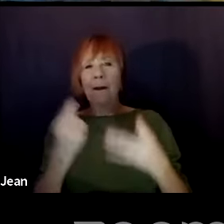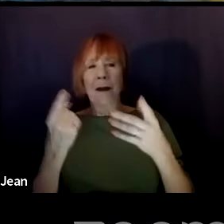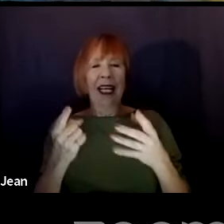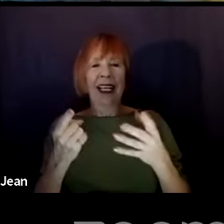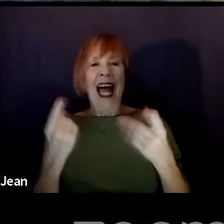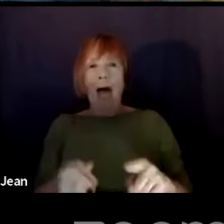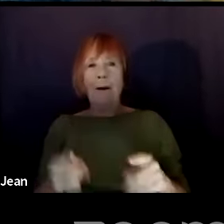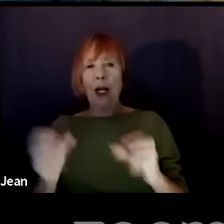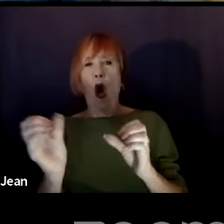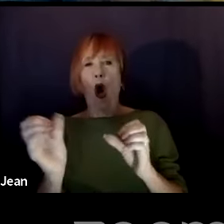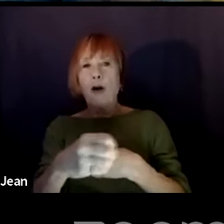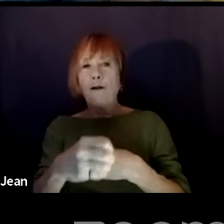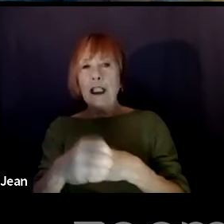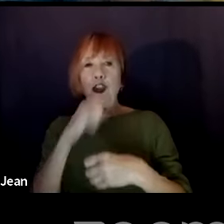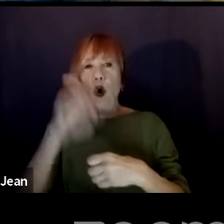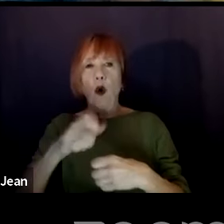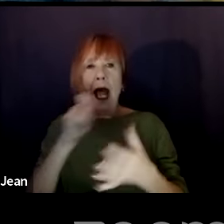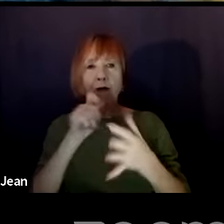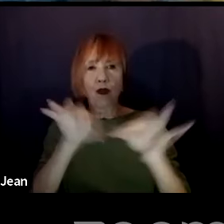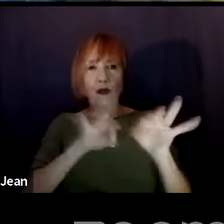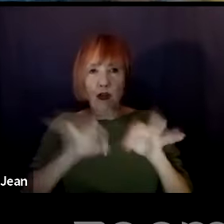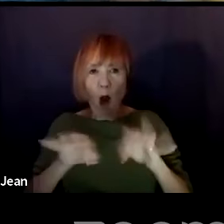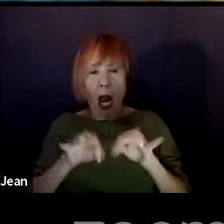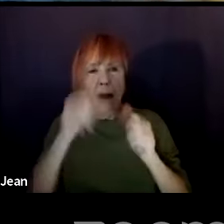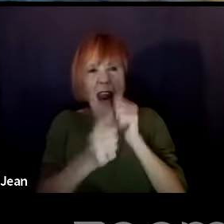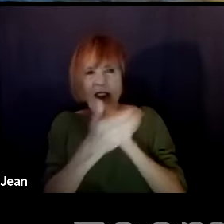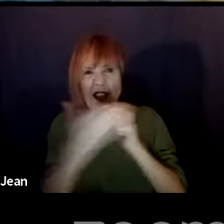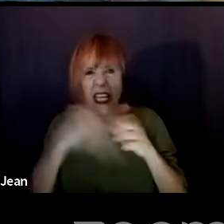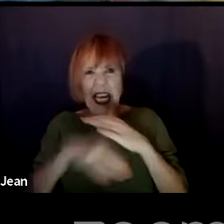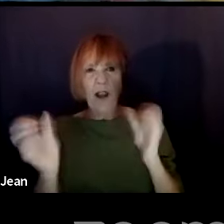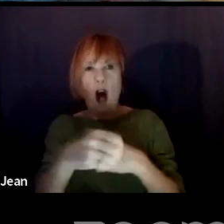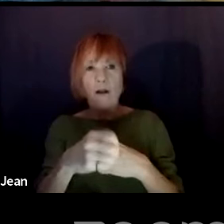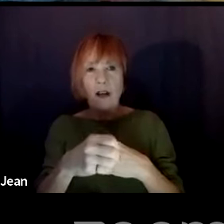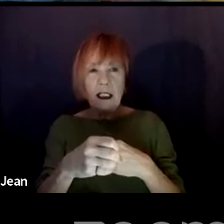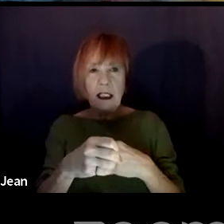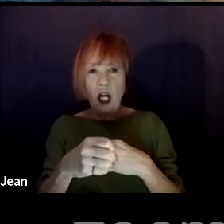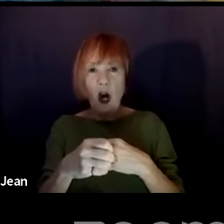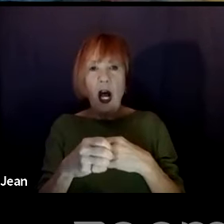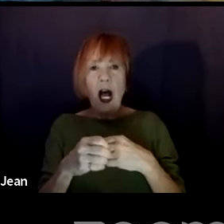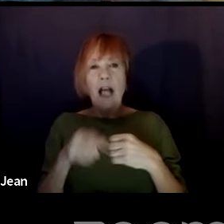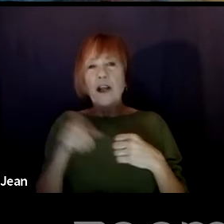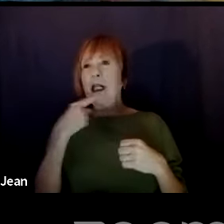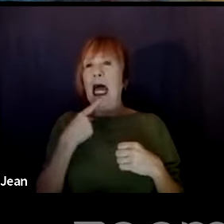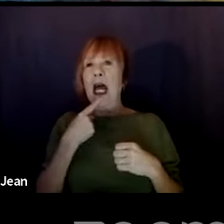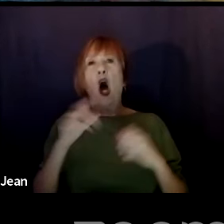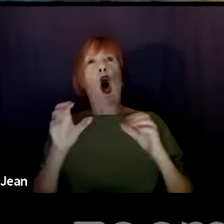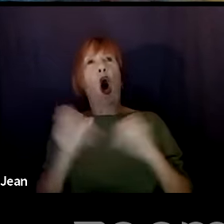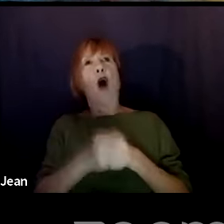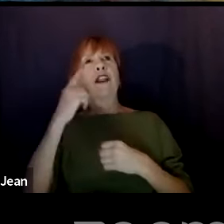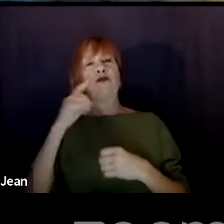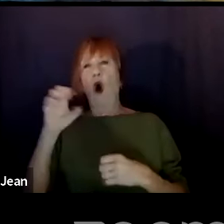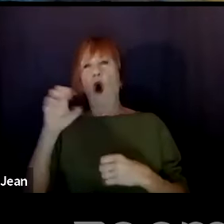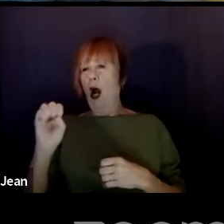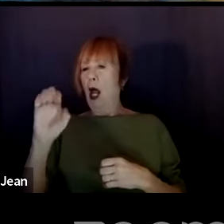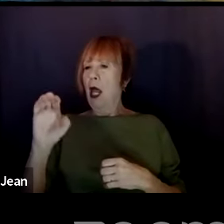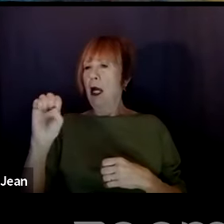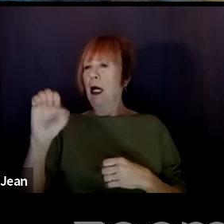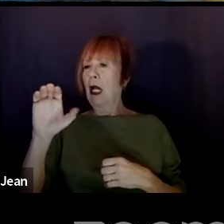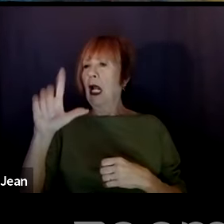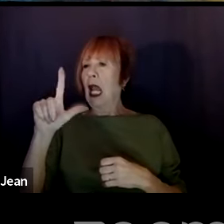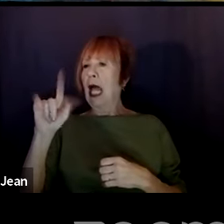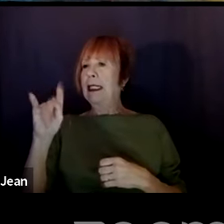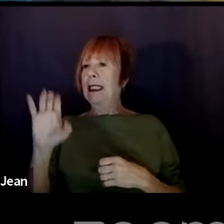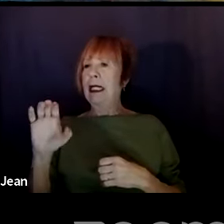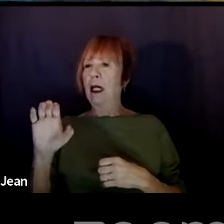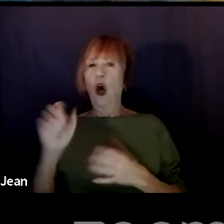every typewriter that's in there. Just say it's an office of an eclectic writer and let the person that is their job do